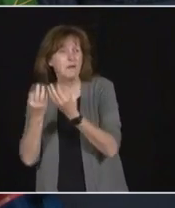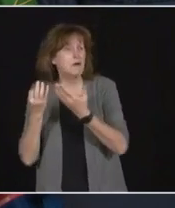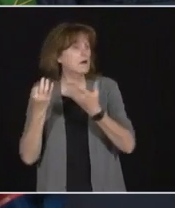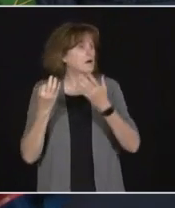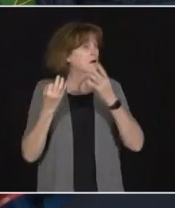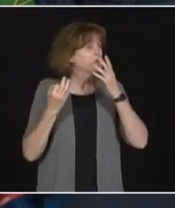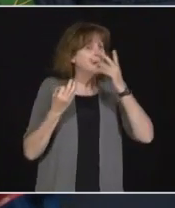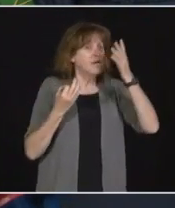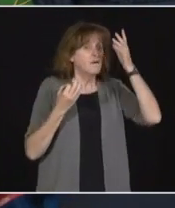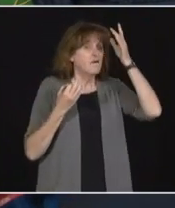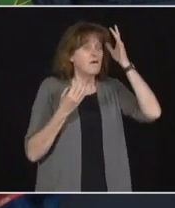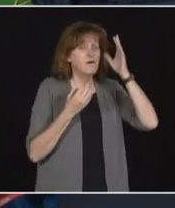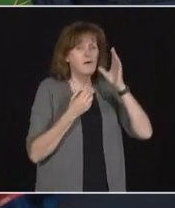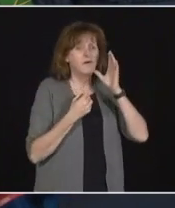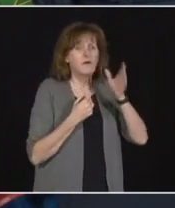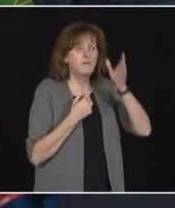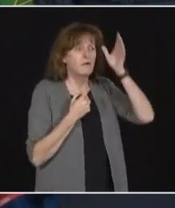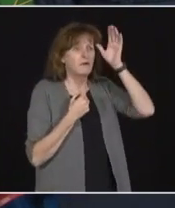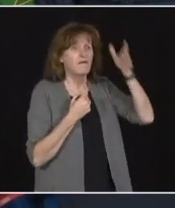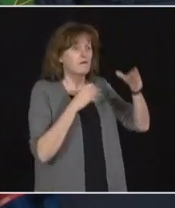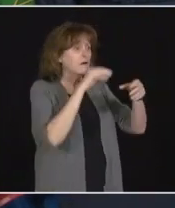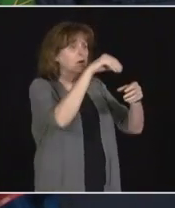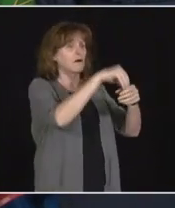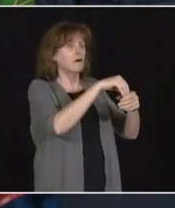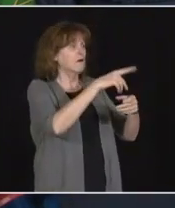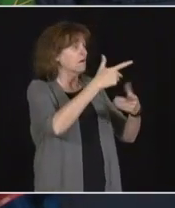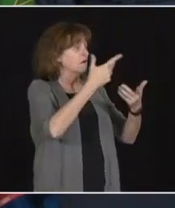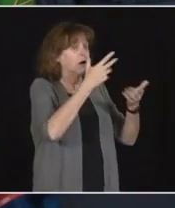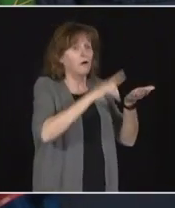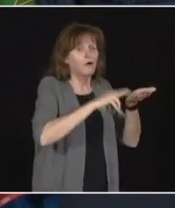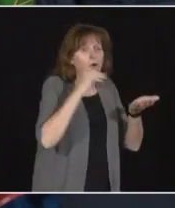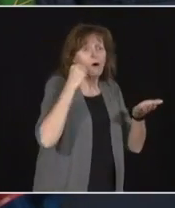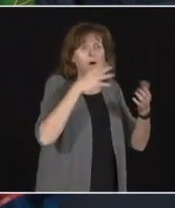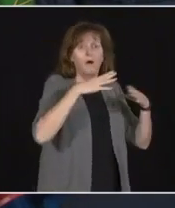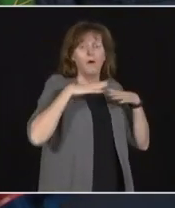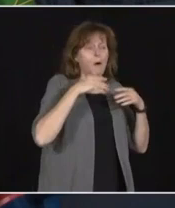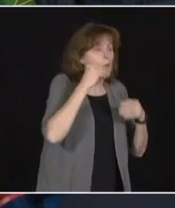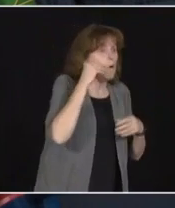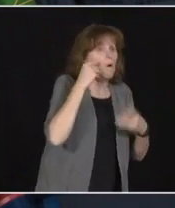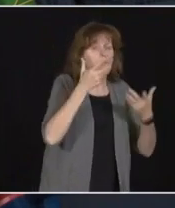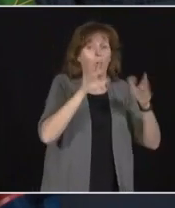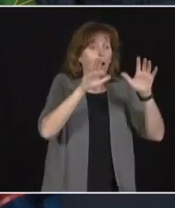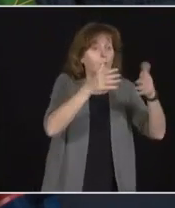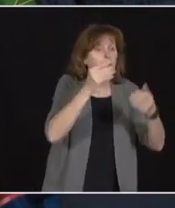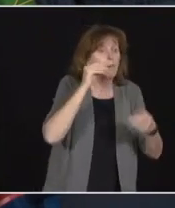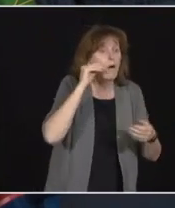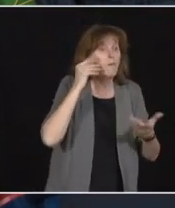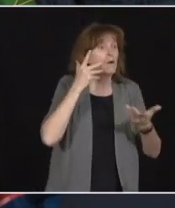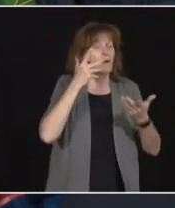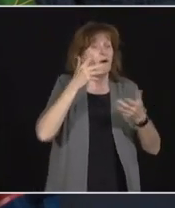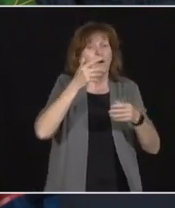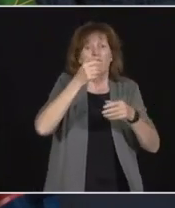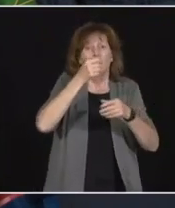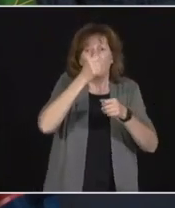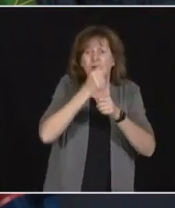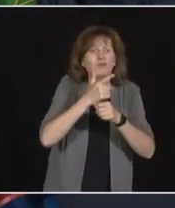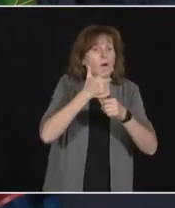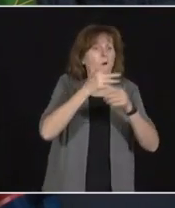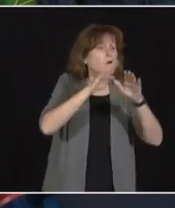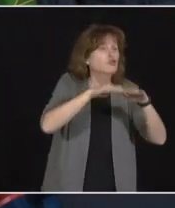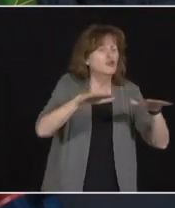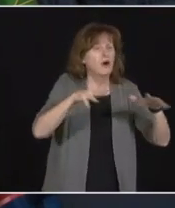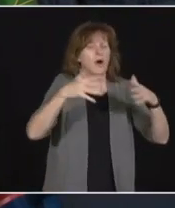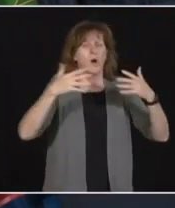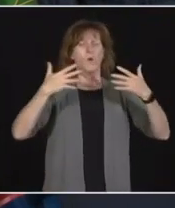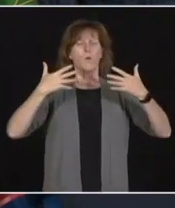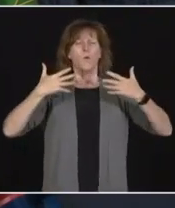retirement homes and other congregate care settings. And at the outset of this pandemic we had to make